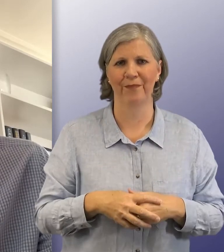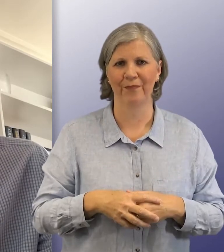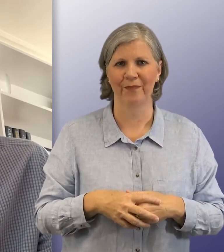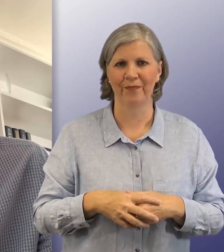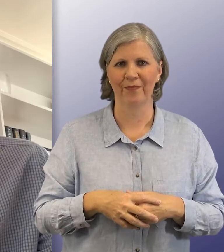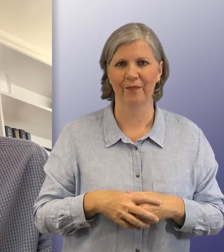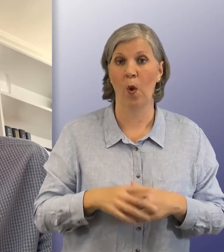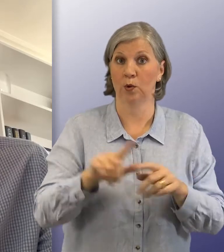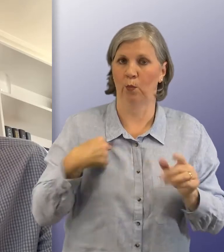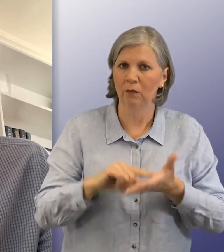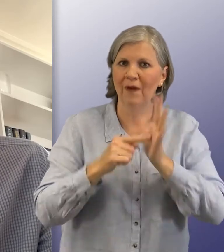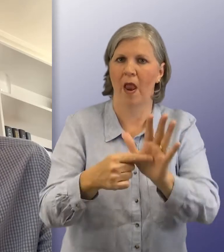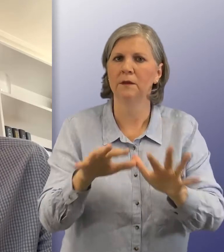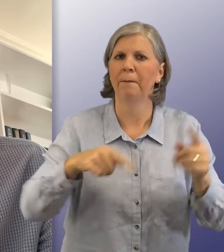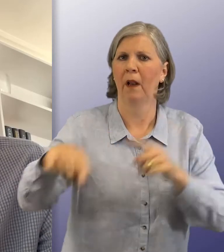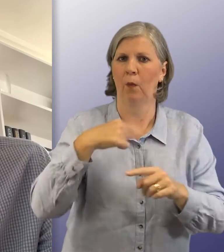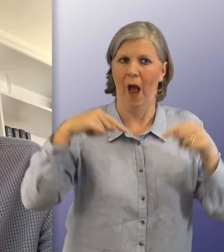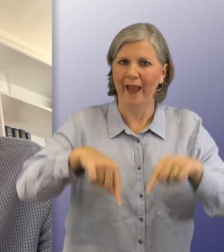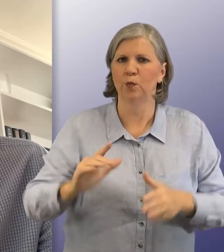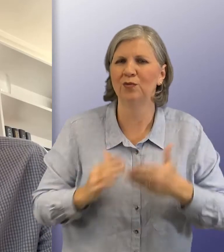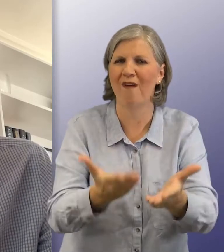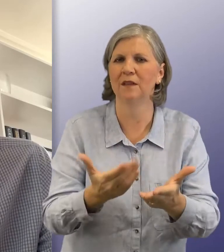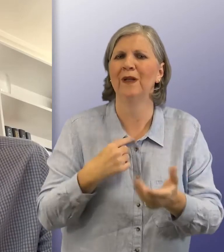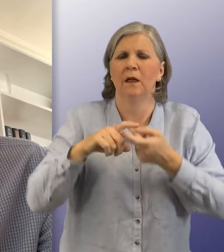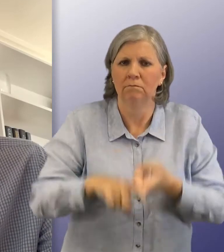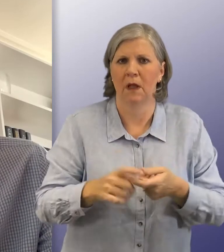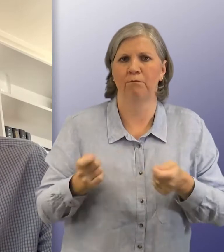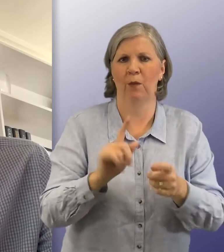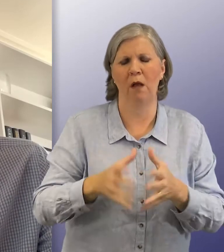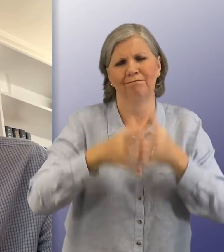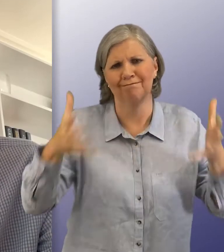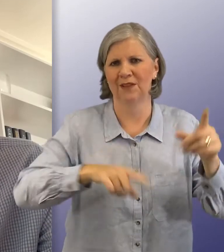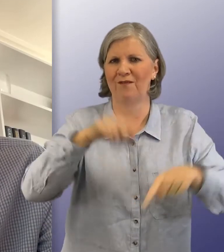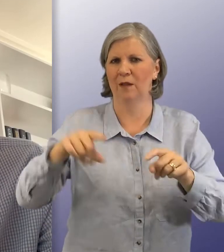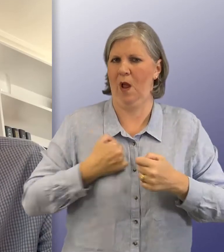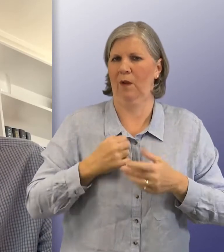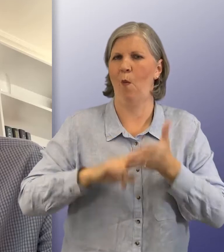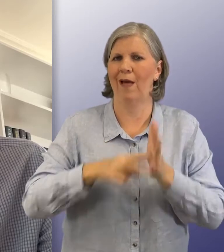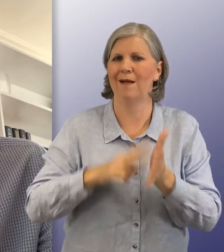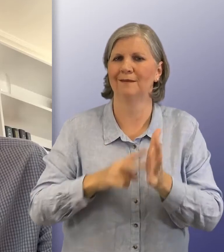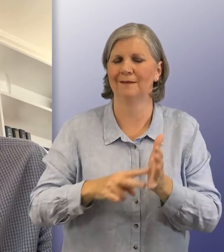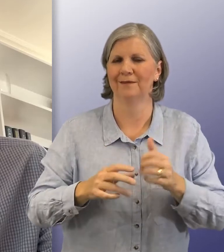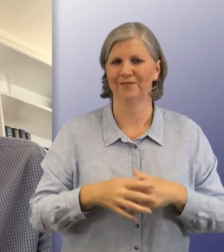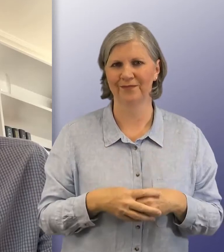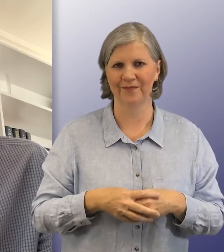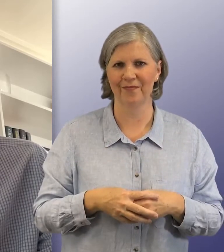And so that we reflect in the people that we serve, we are committed to bringing greater diversity to our organisation.